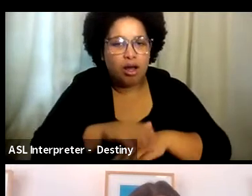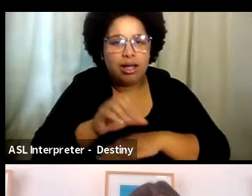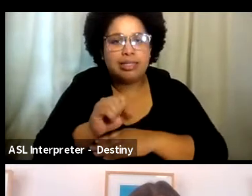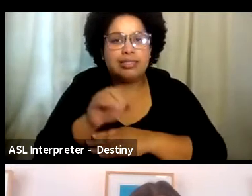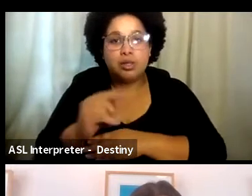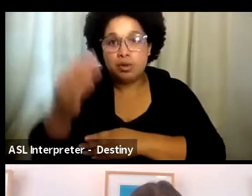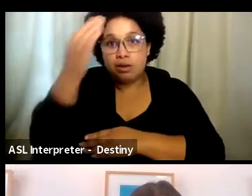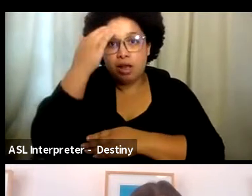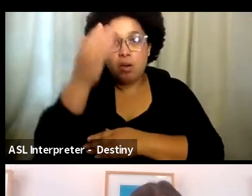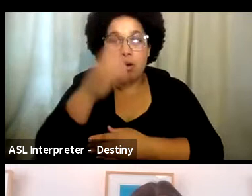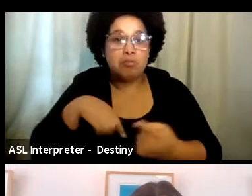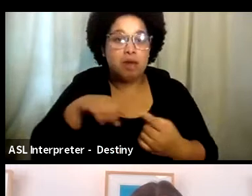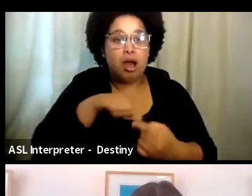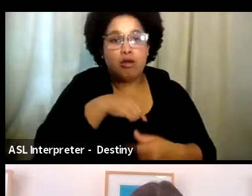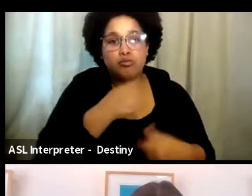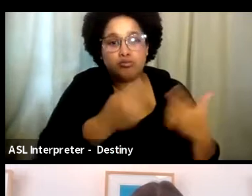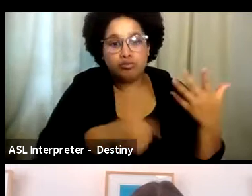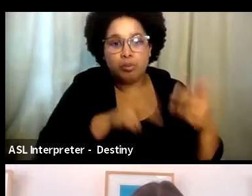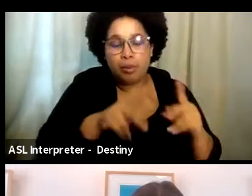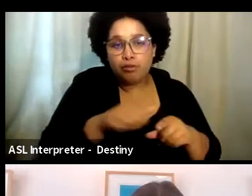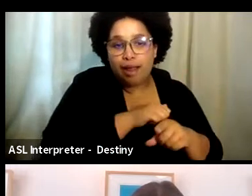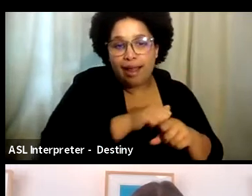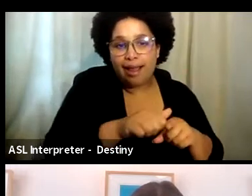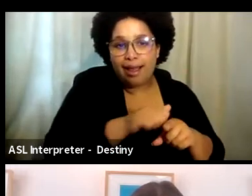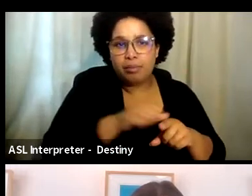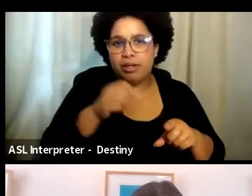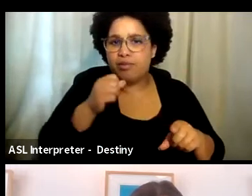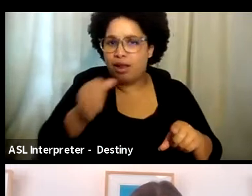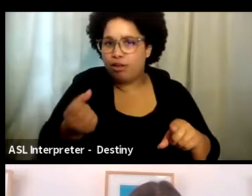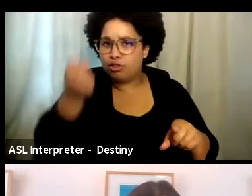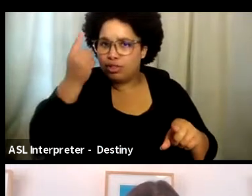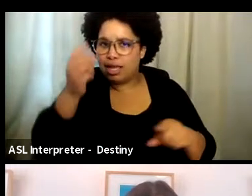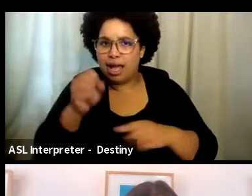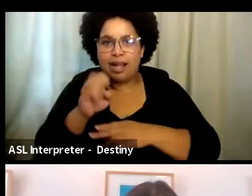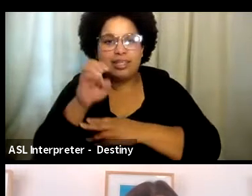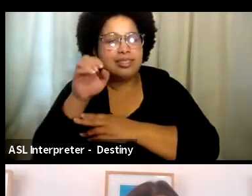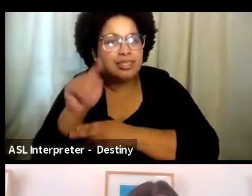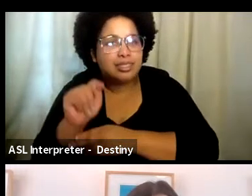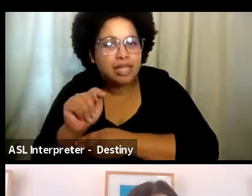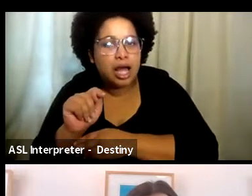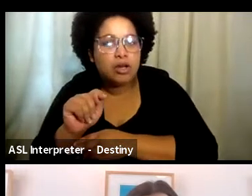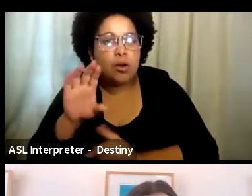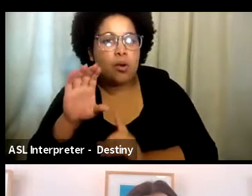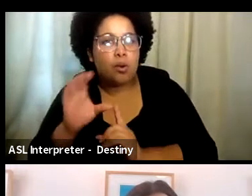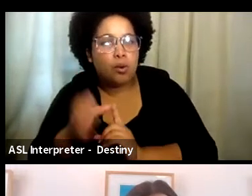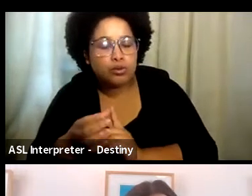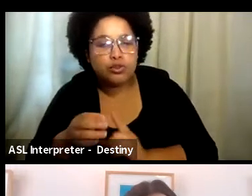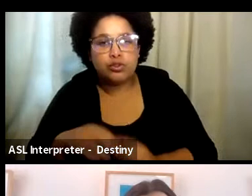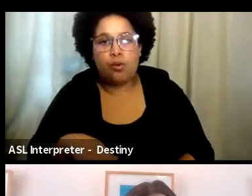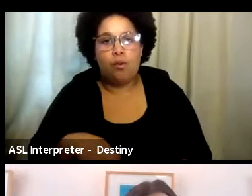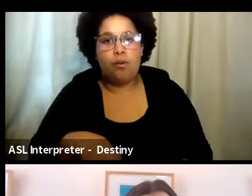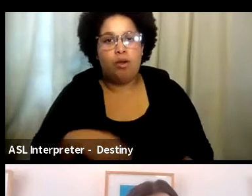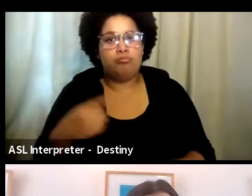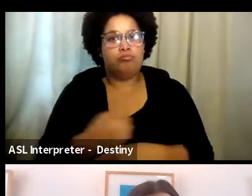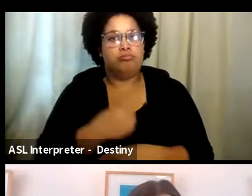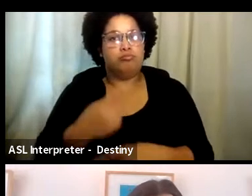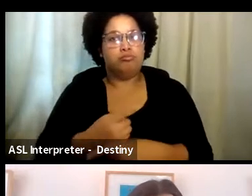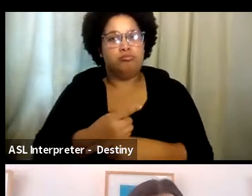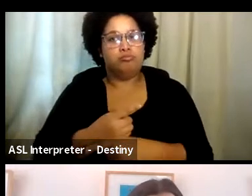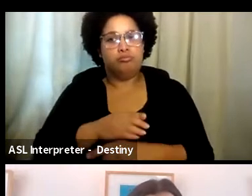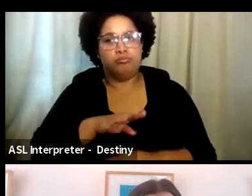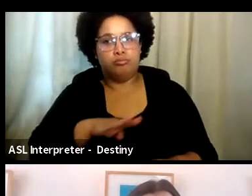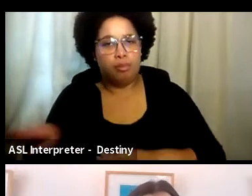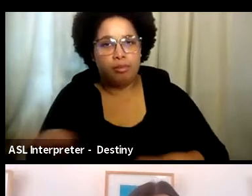about a lot of the different things that people are trained in. But if you don't understand set culture, set etiquette, um, and how to work